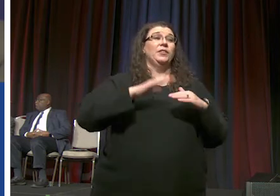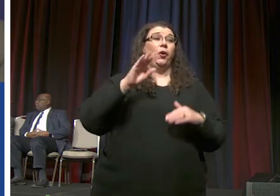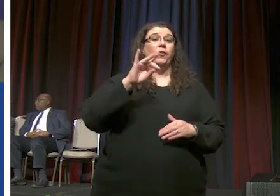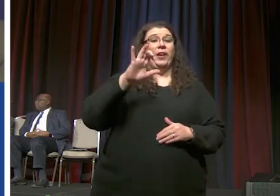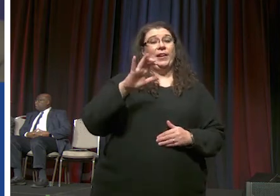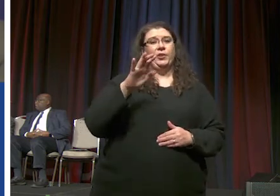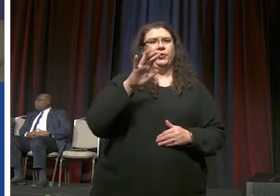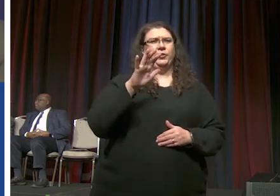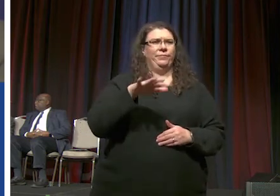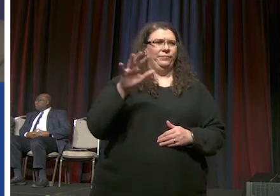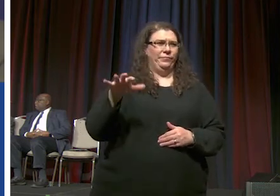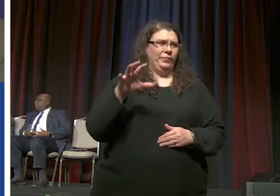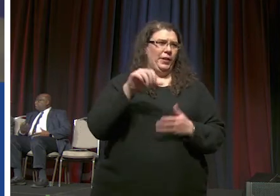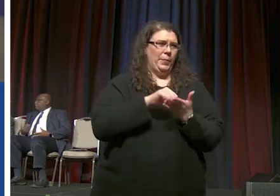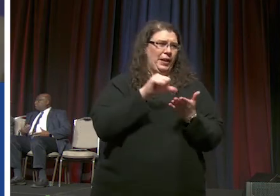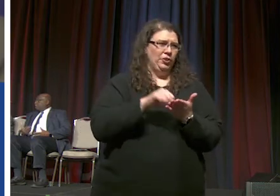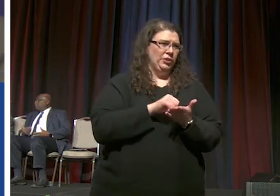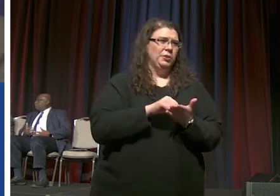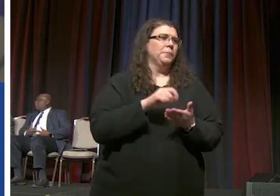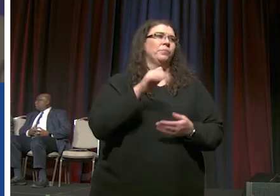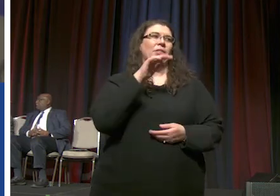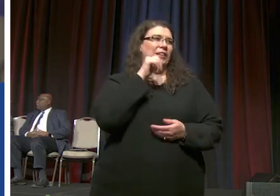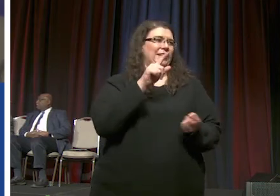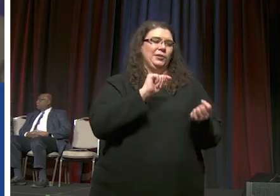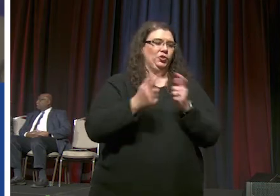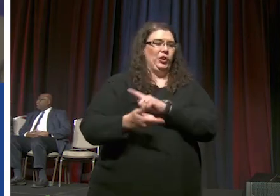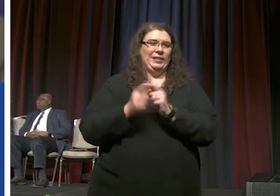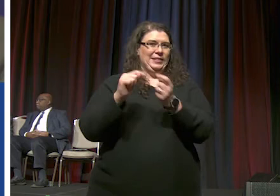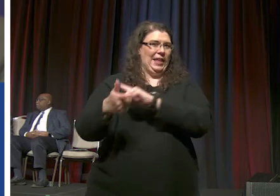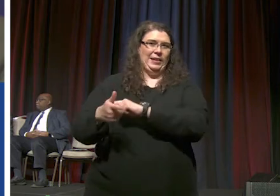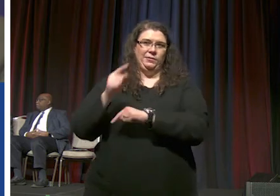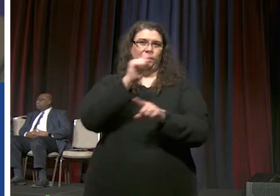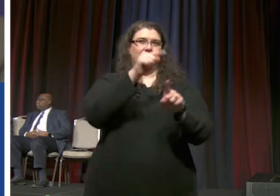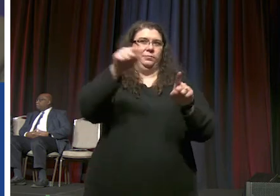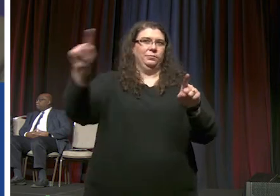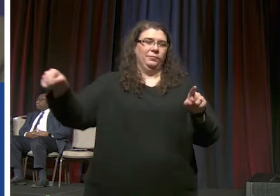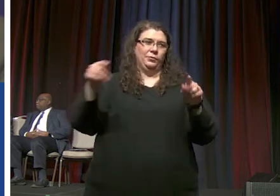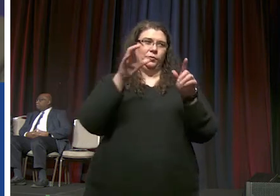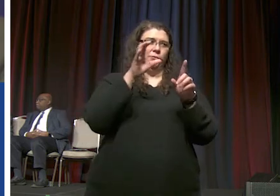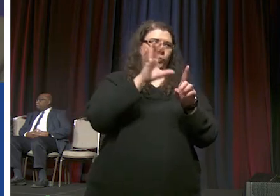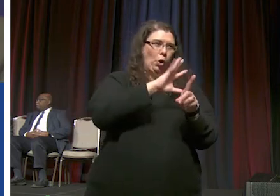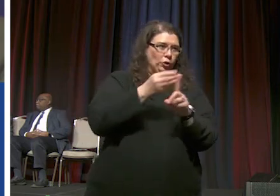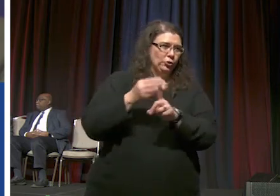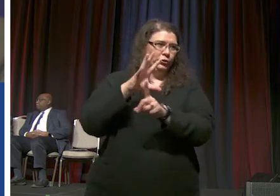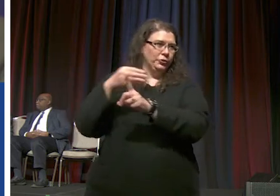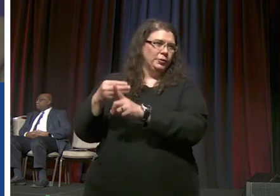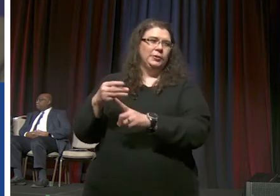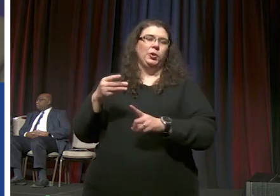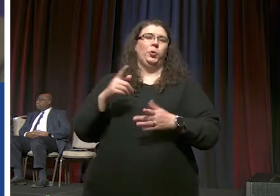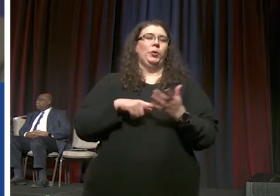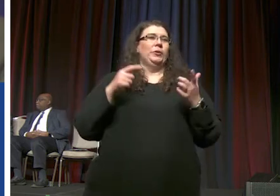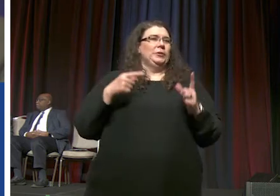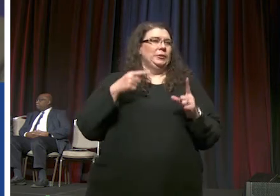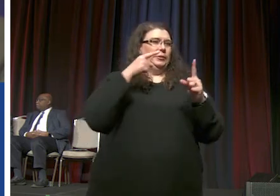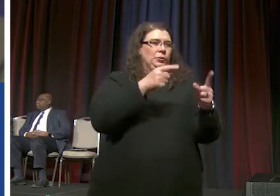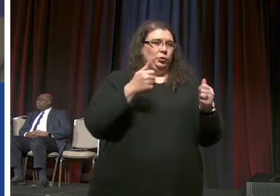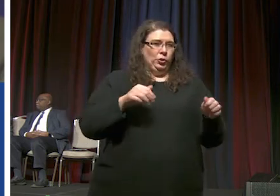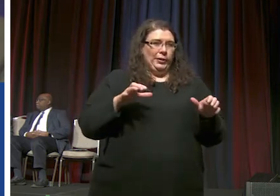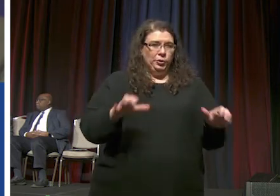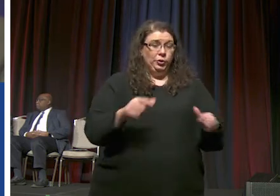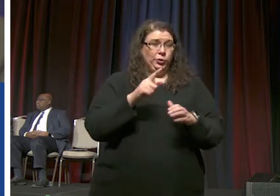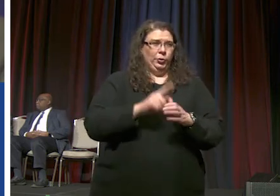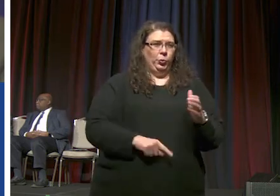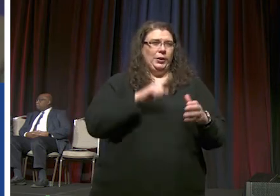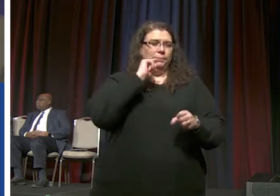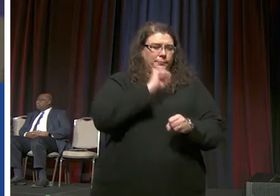and that does not translate across different cultures and so um what we're really seeking to do is what is it that